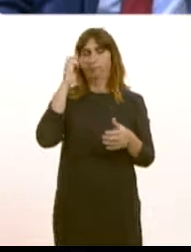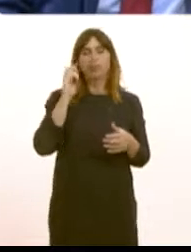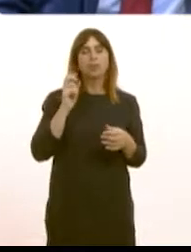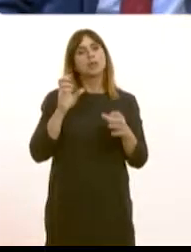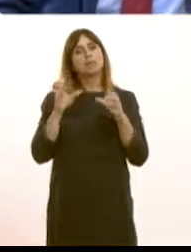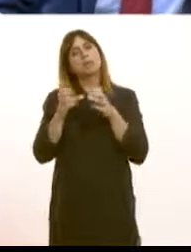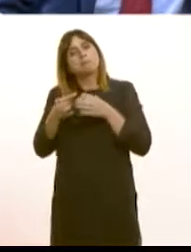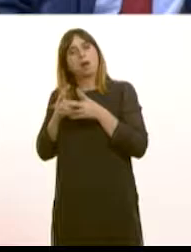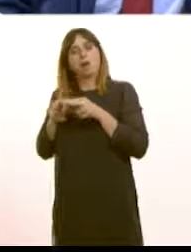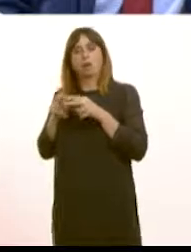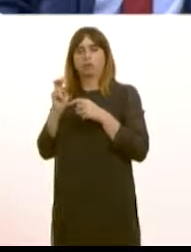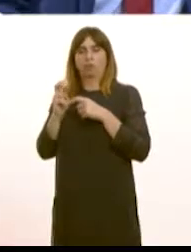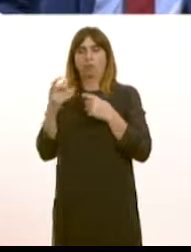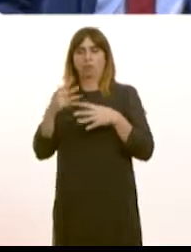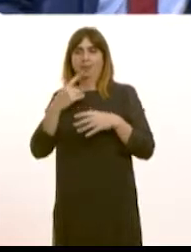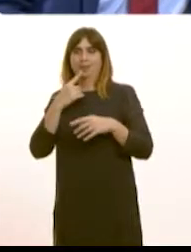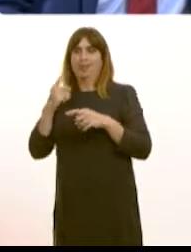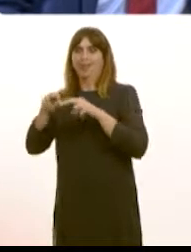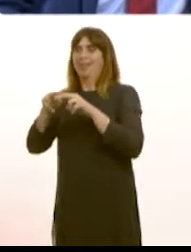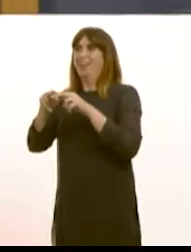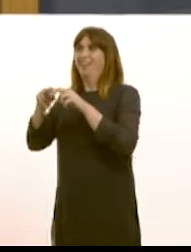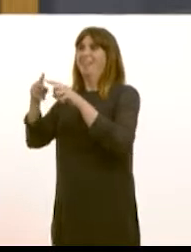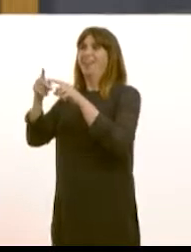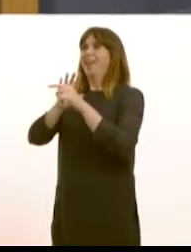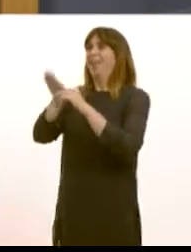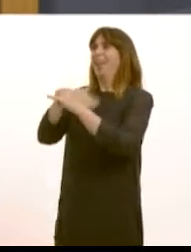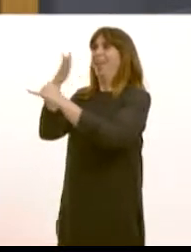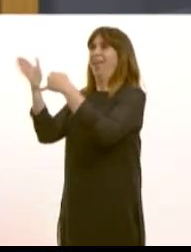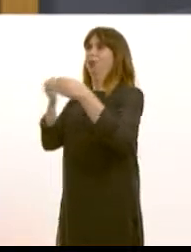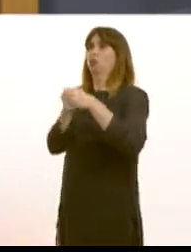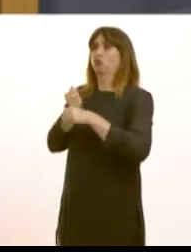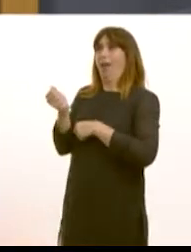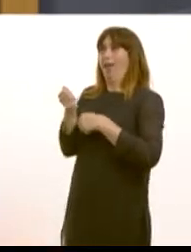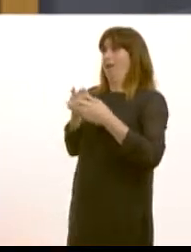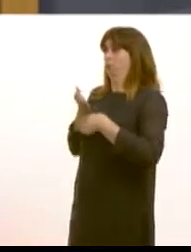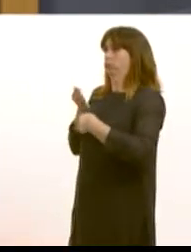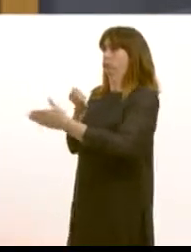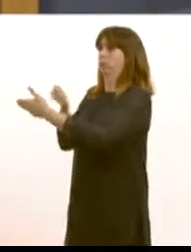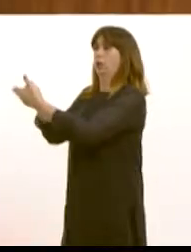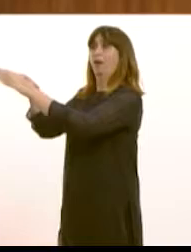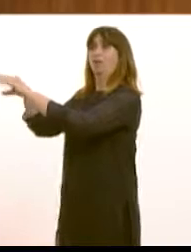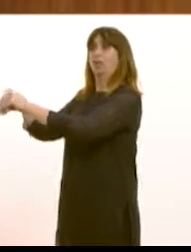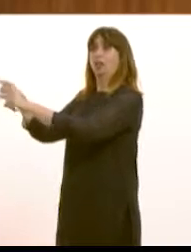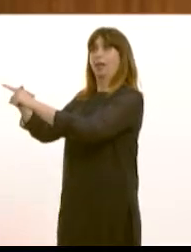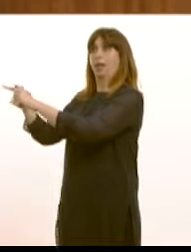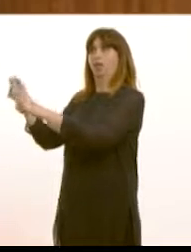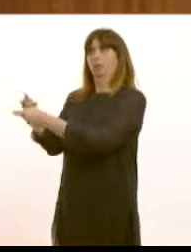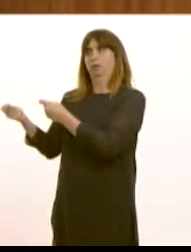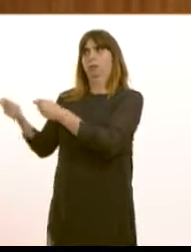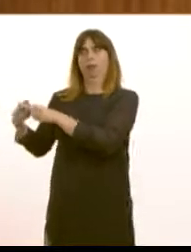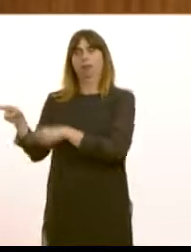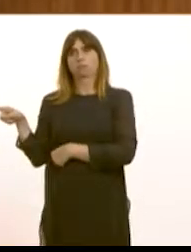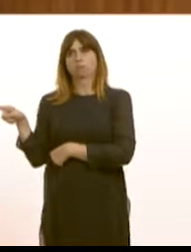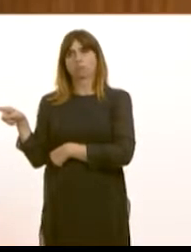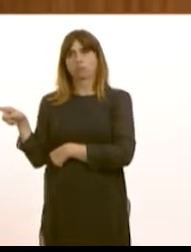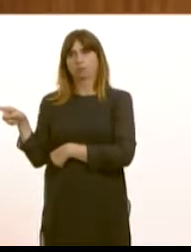that any service that terminated in England should be run from England that would mean that literally no service running across the anywhere